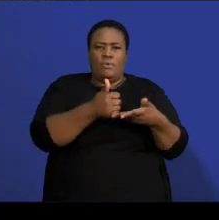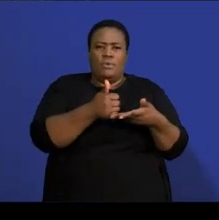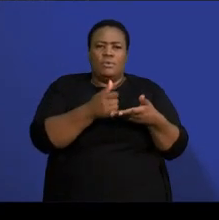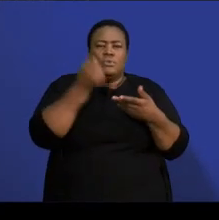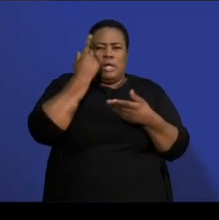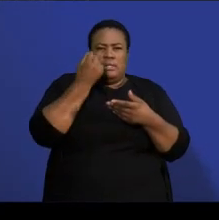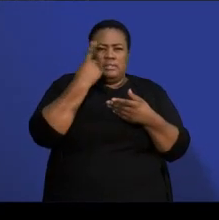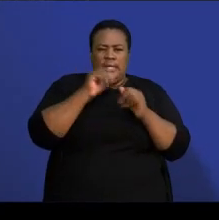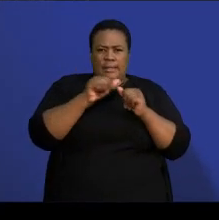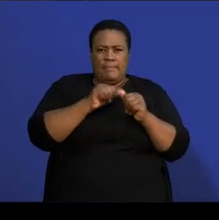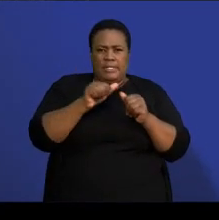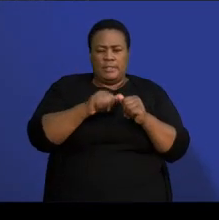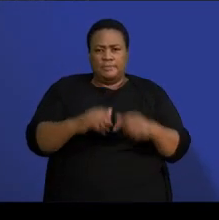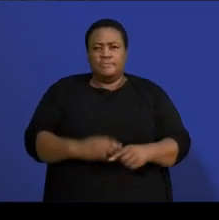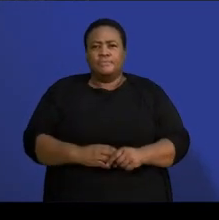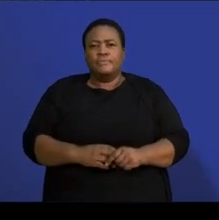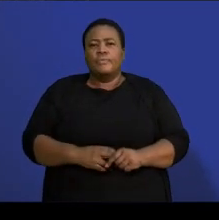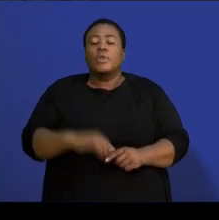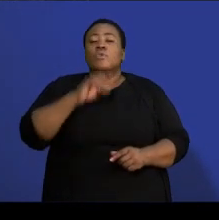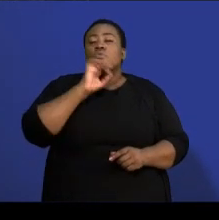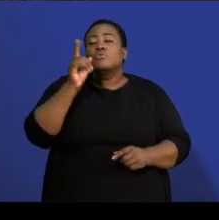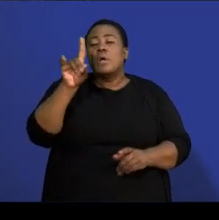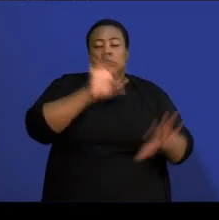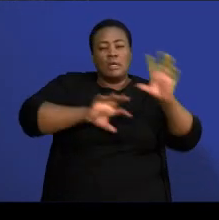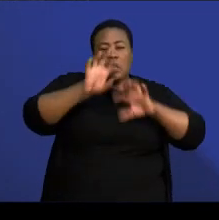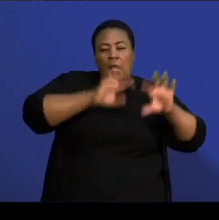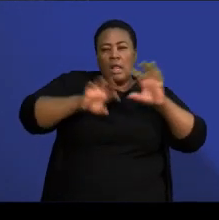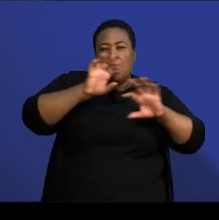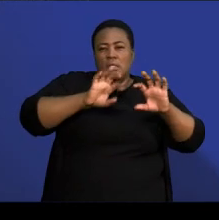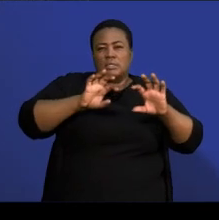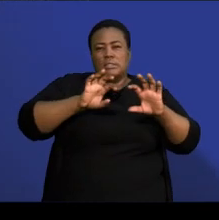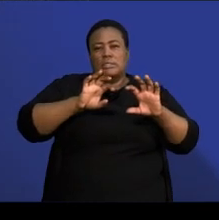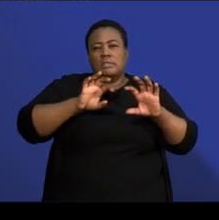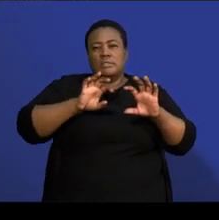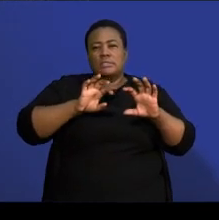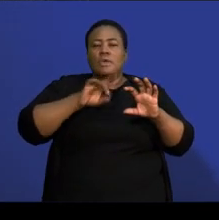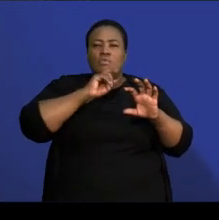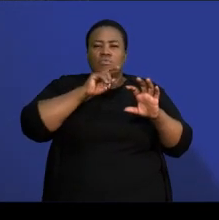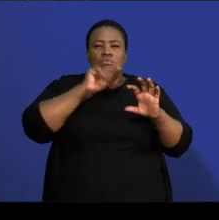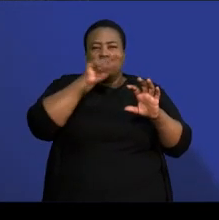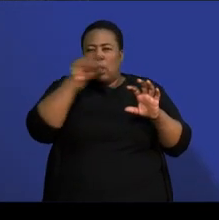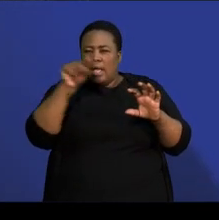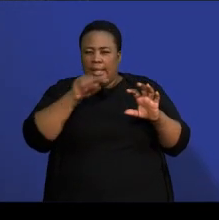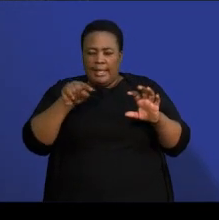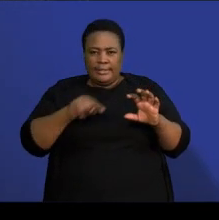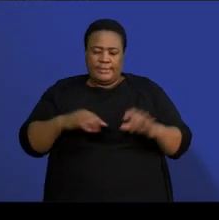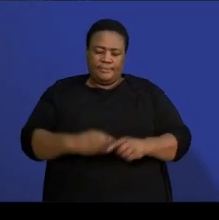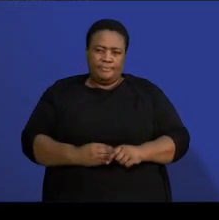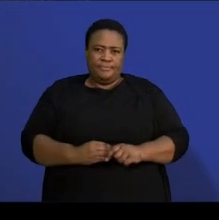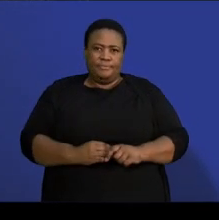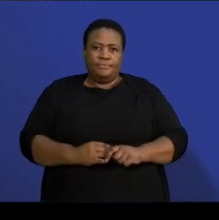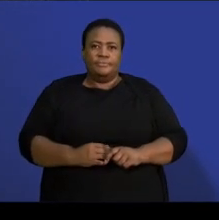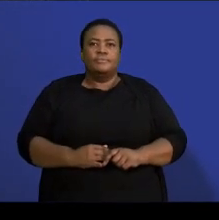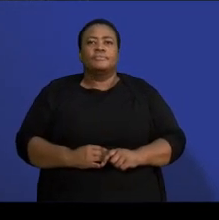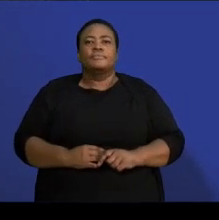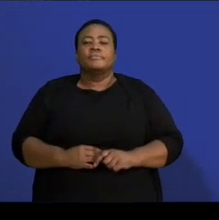use colors and highlighters to group some similar ideas together. And then, you need